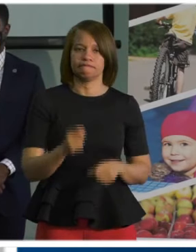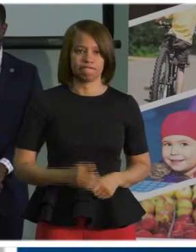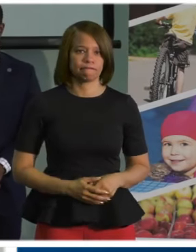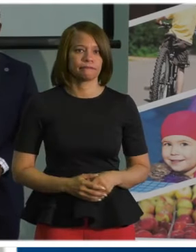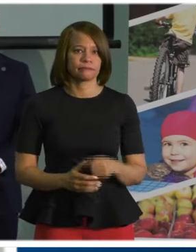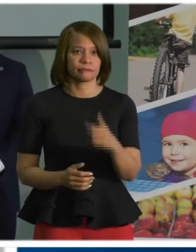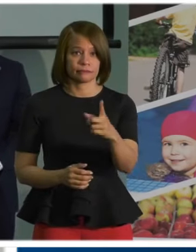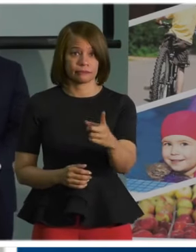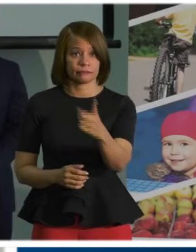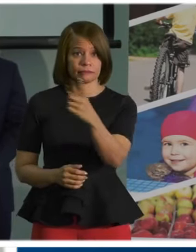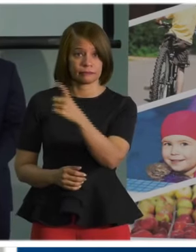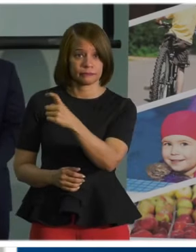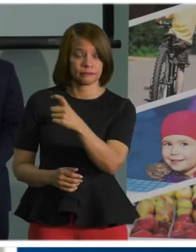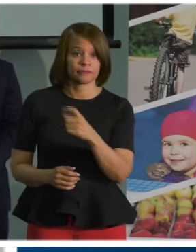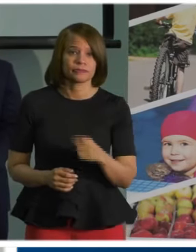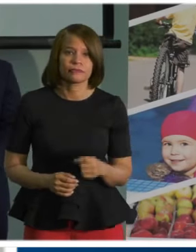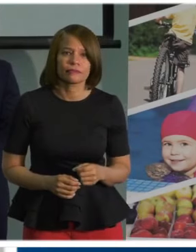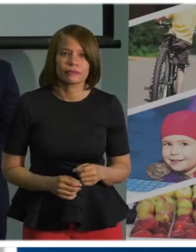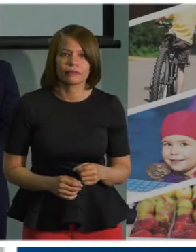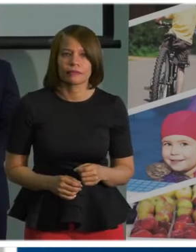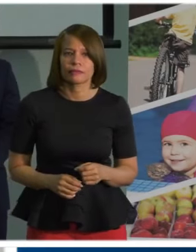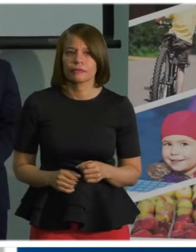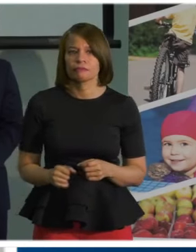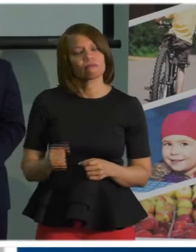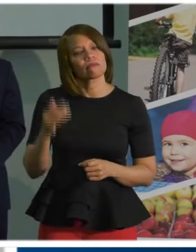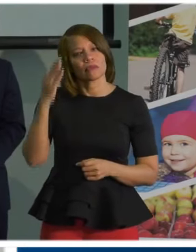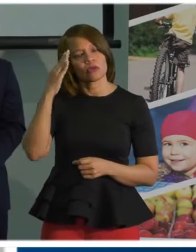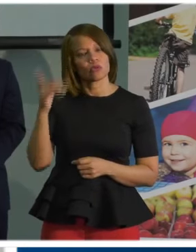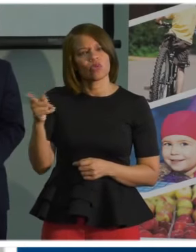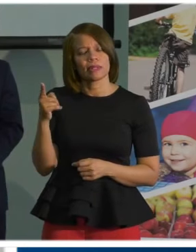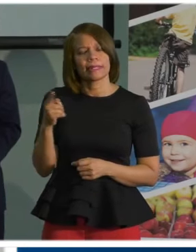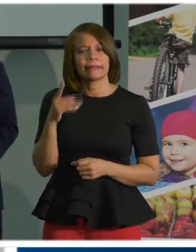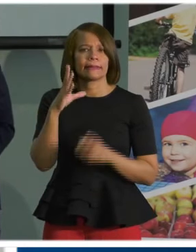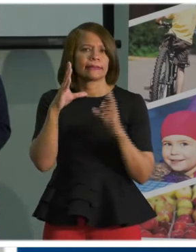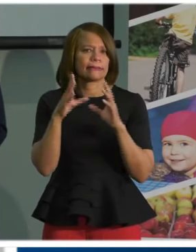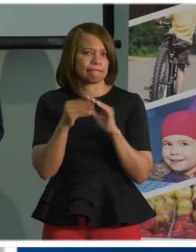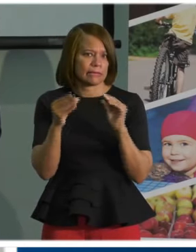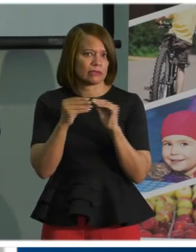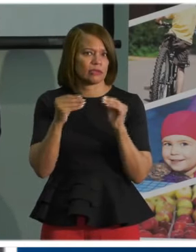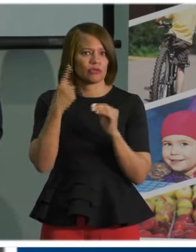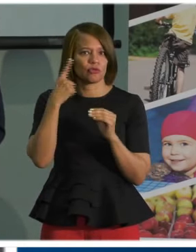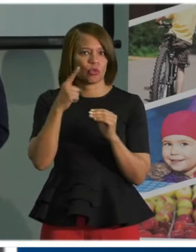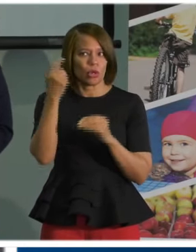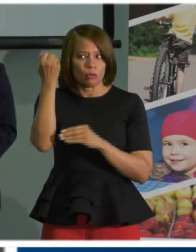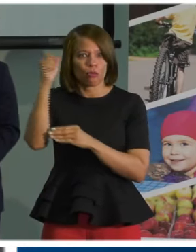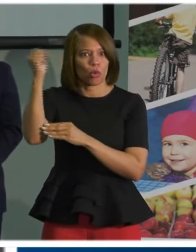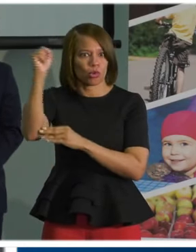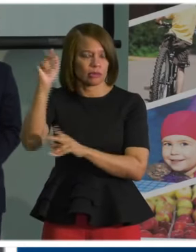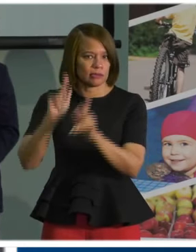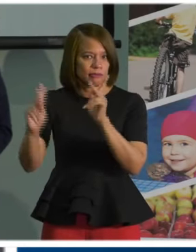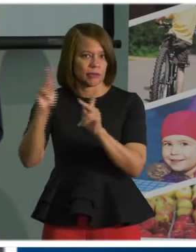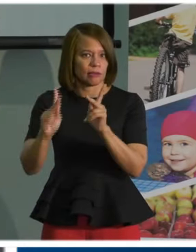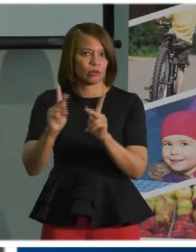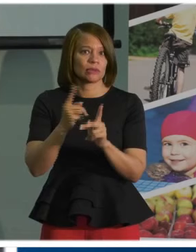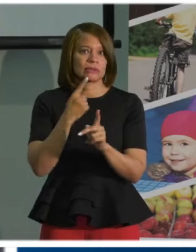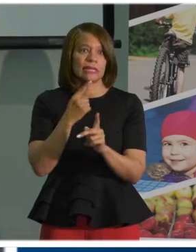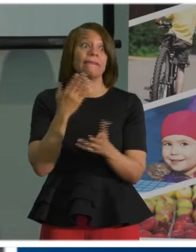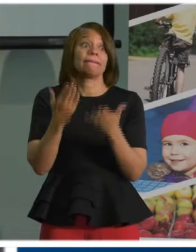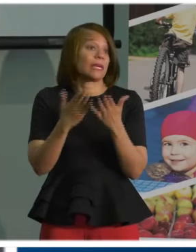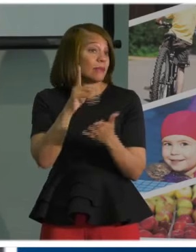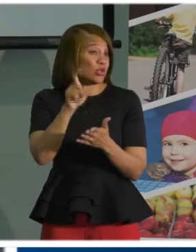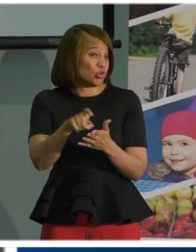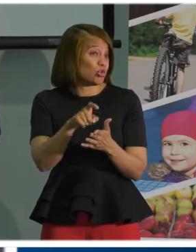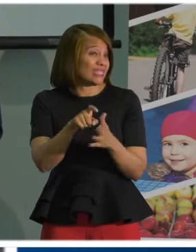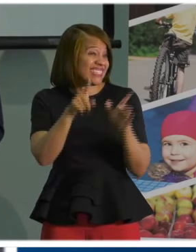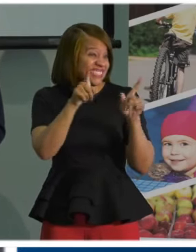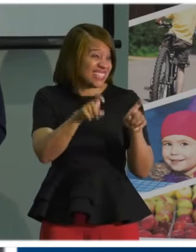As far as some of the, um, I know you've had a message for protesters a while ago saying that maybe they should get tested if they were in a protest.